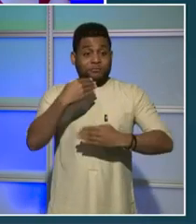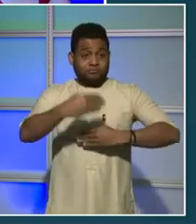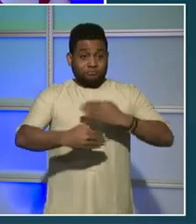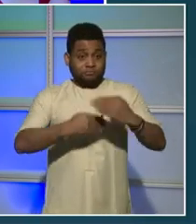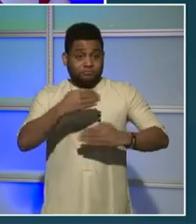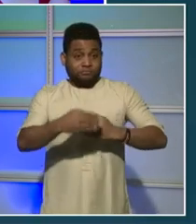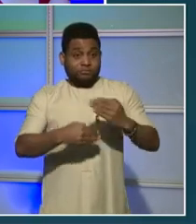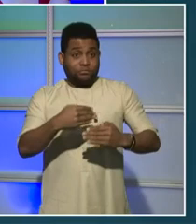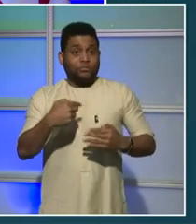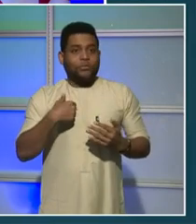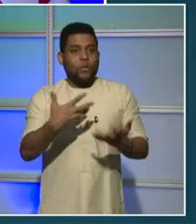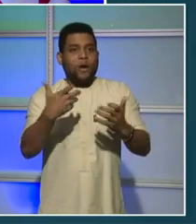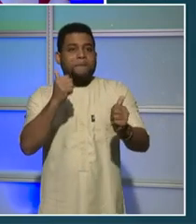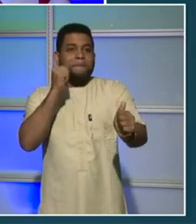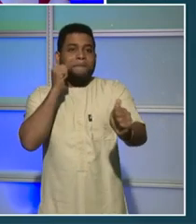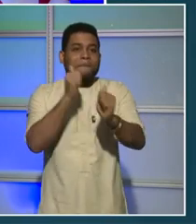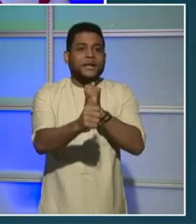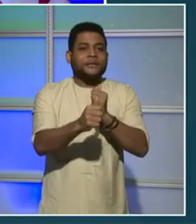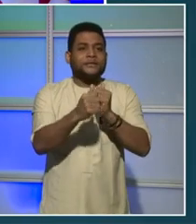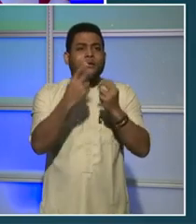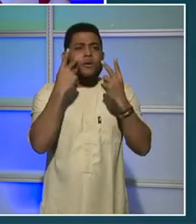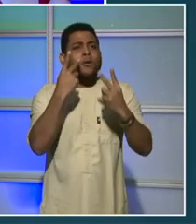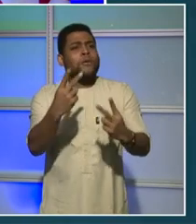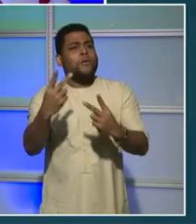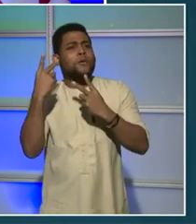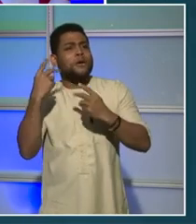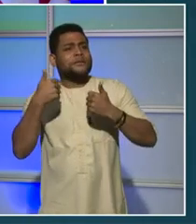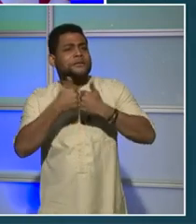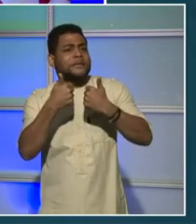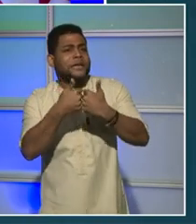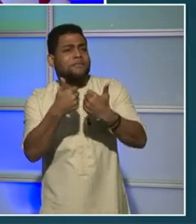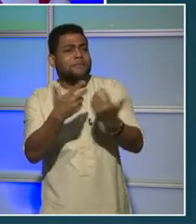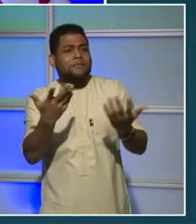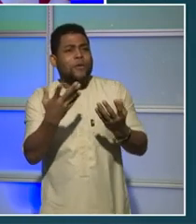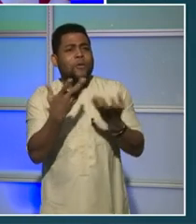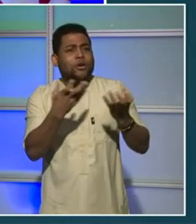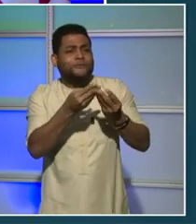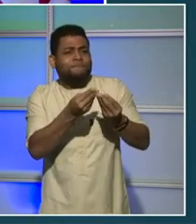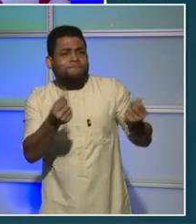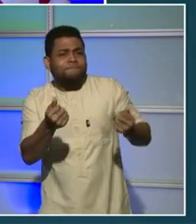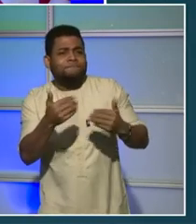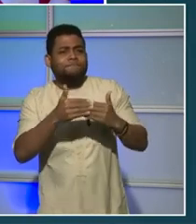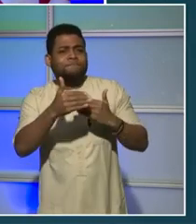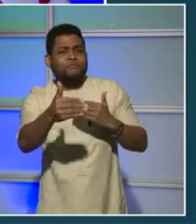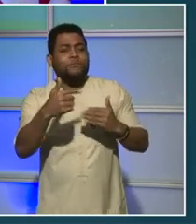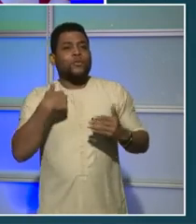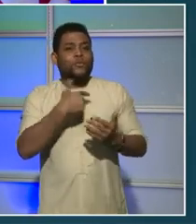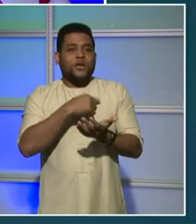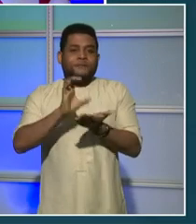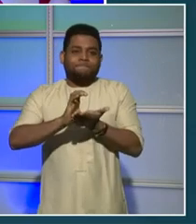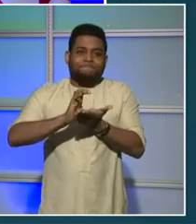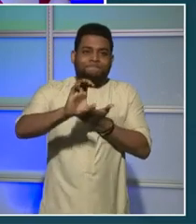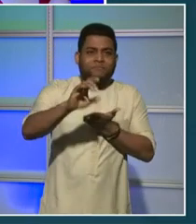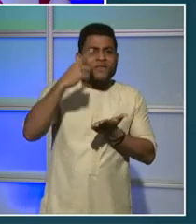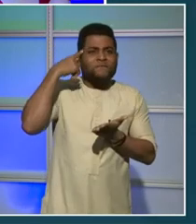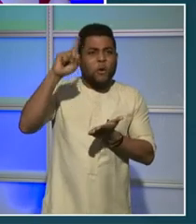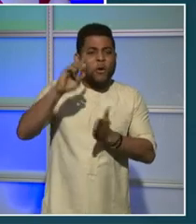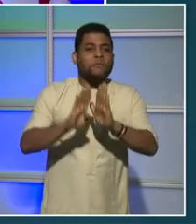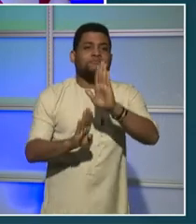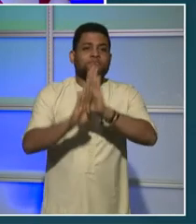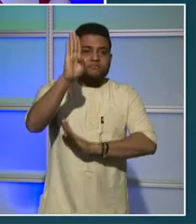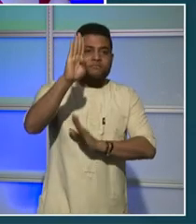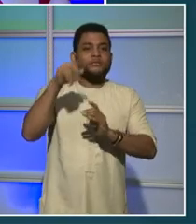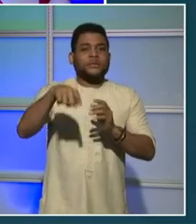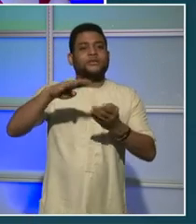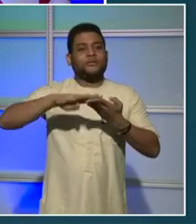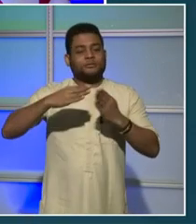challenges, and invest in solutions that we believe will work for our city. Up front, I can tell you a few things to expect in